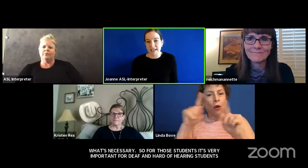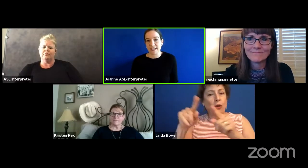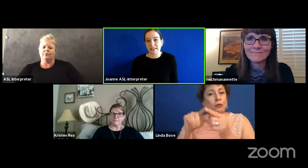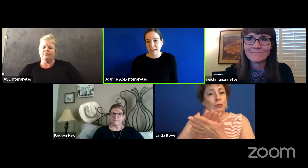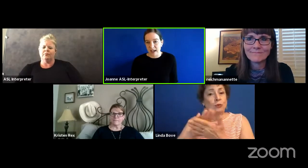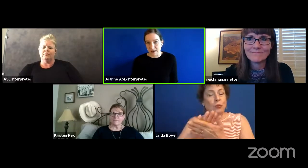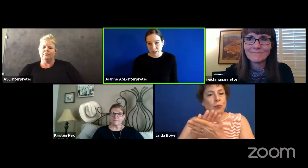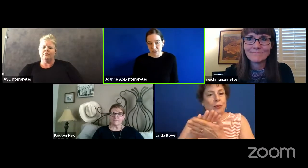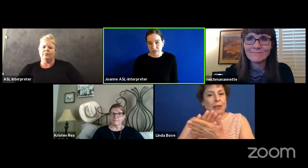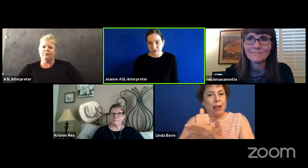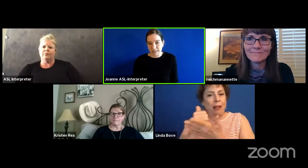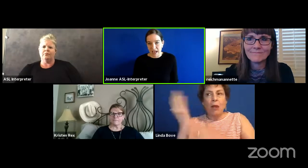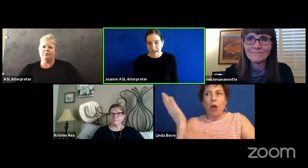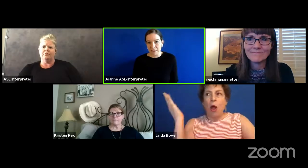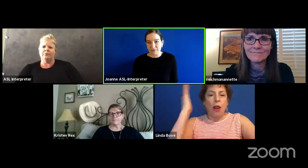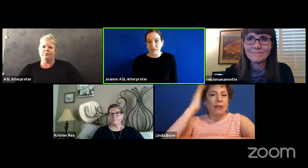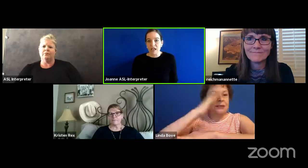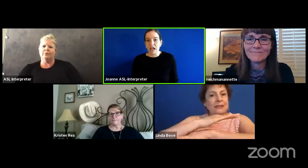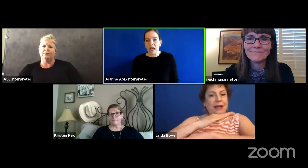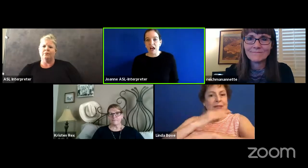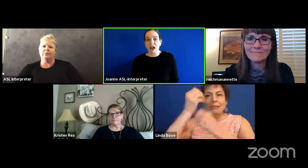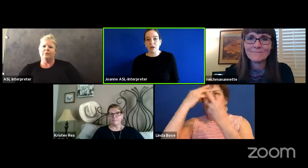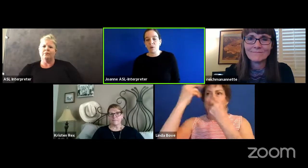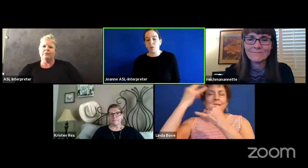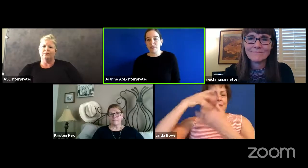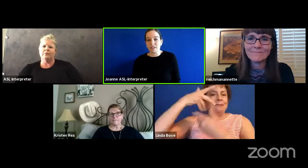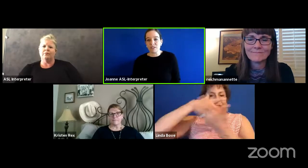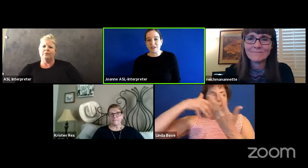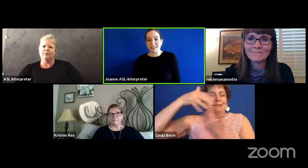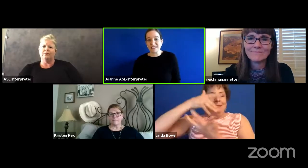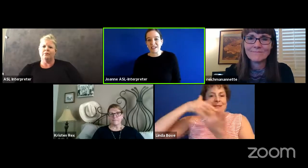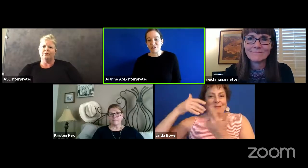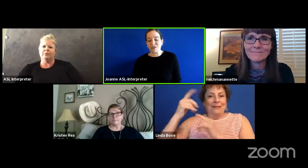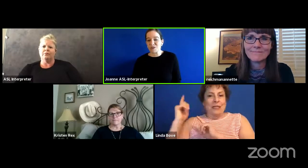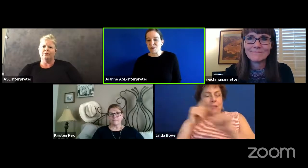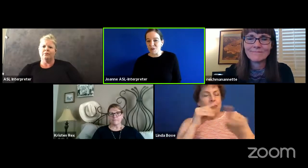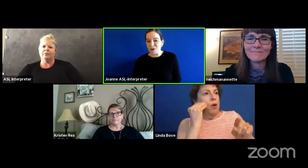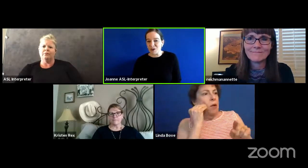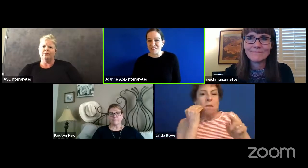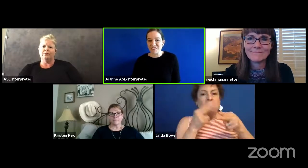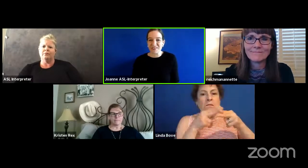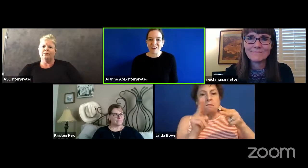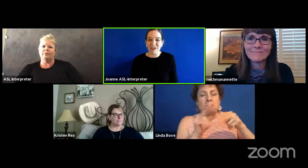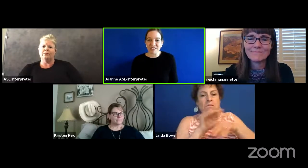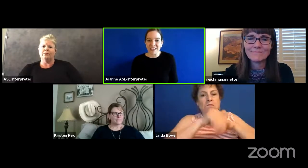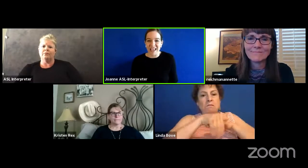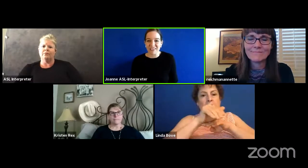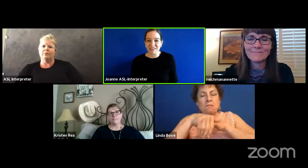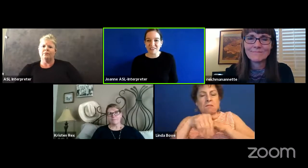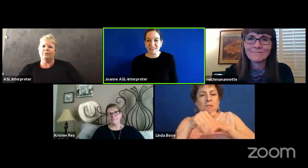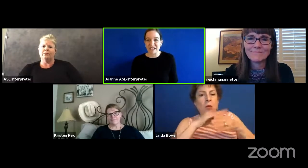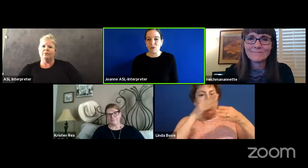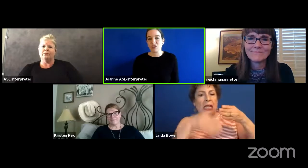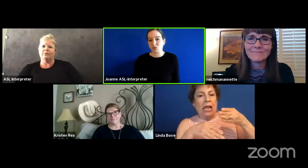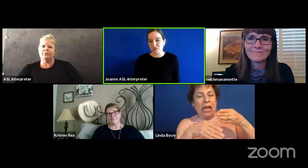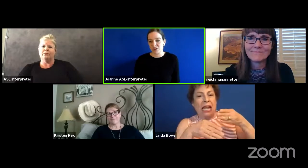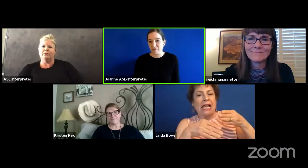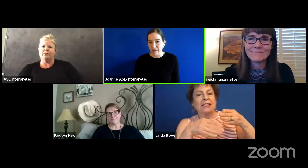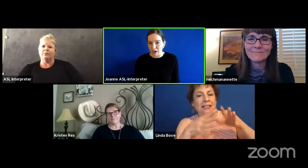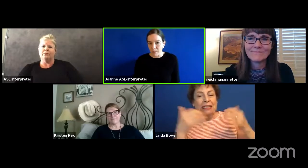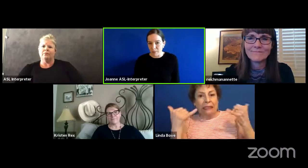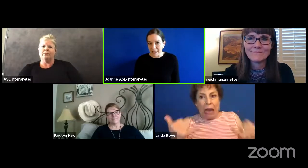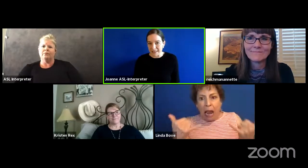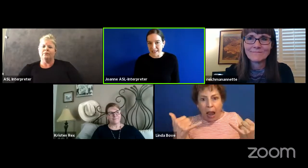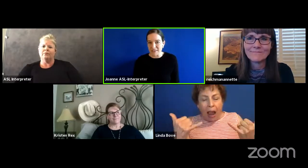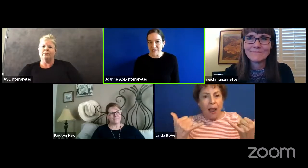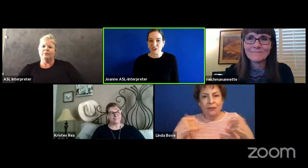parents taking the time to learn sign? Um, when the students, they go to school, they're there all day, they're in a language rich